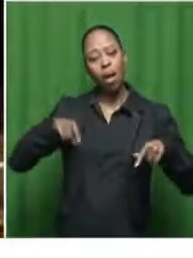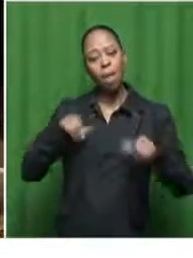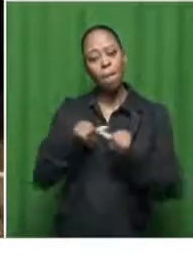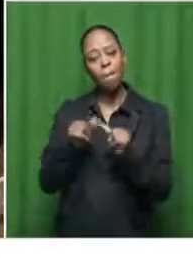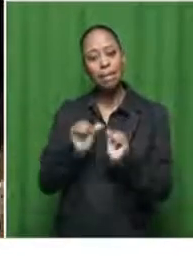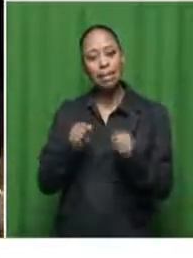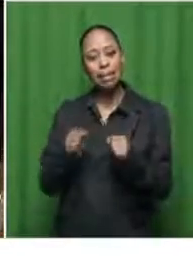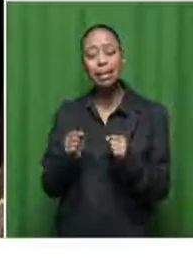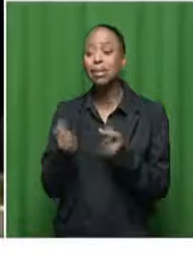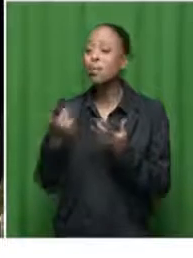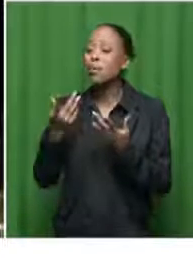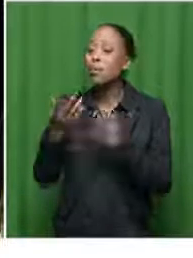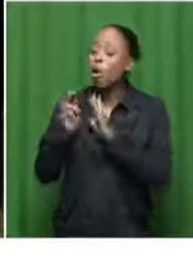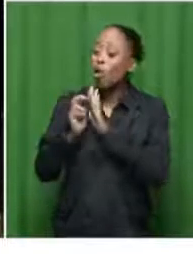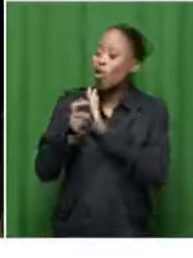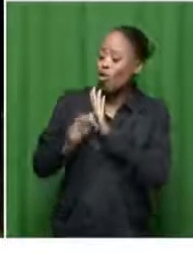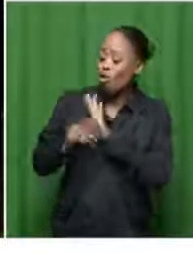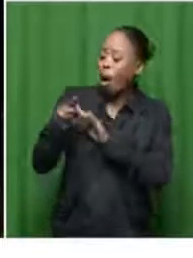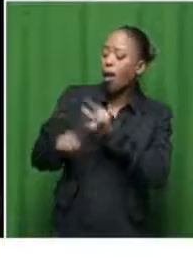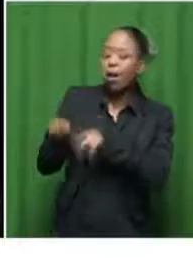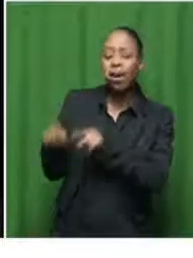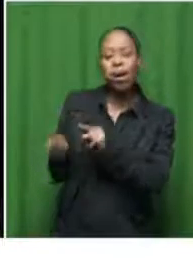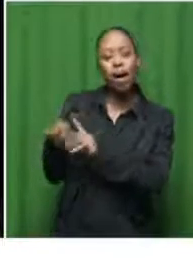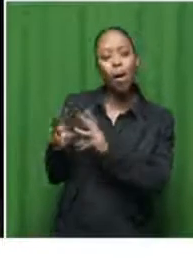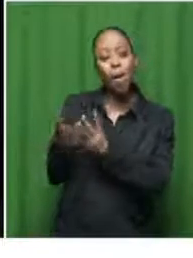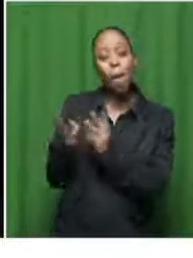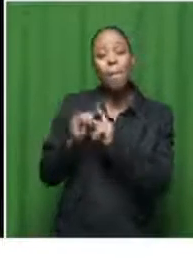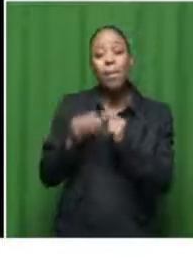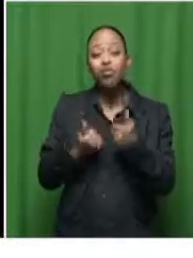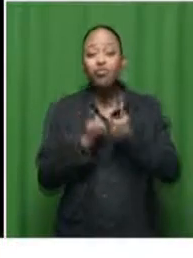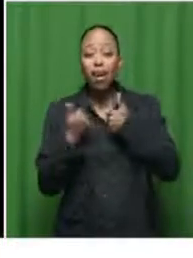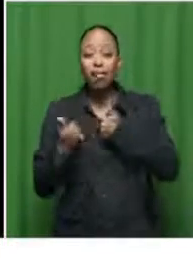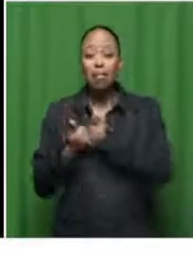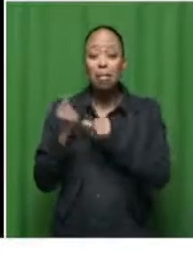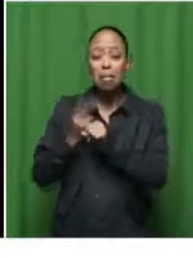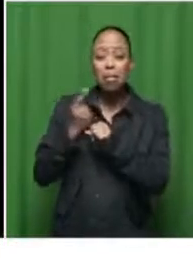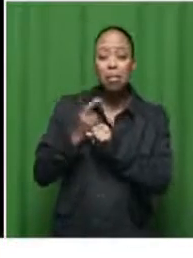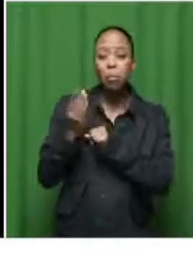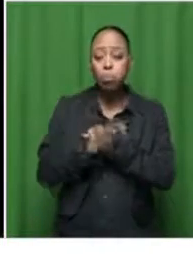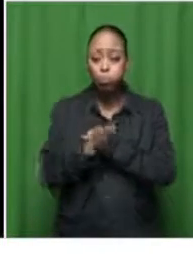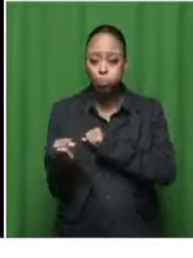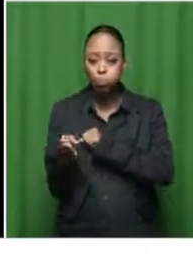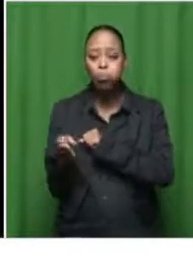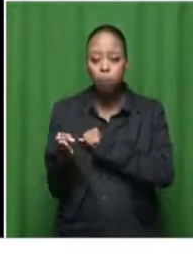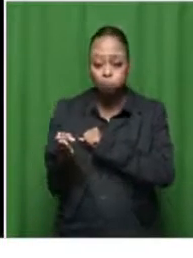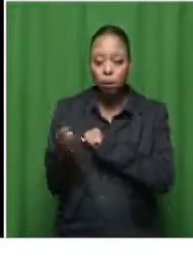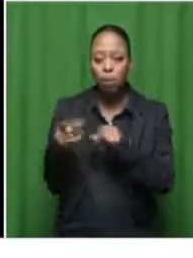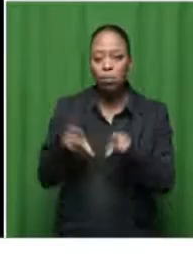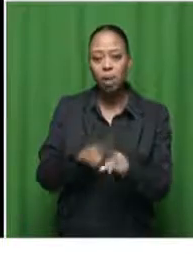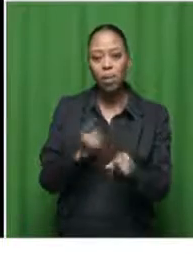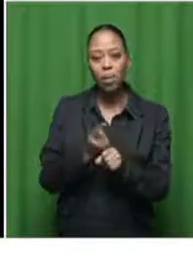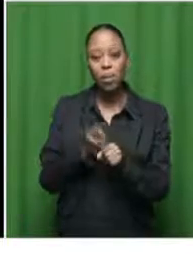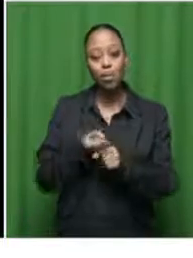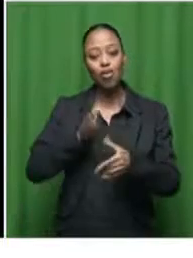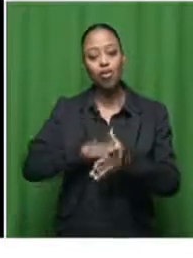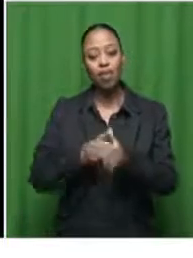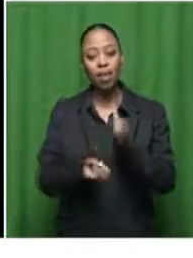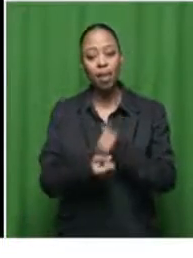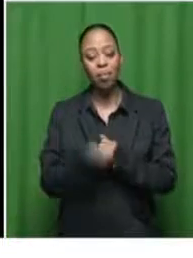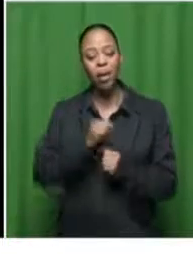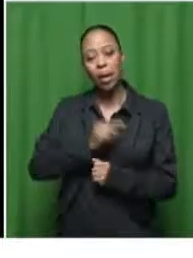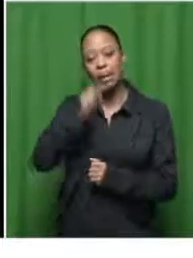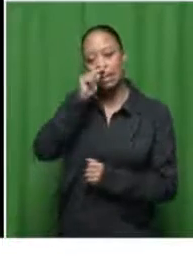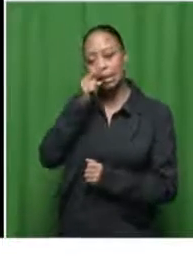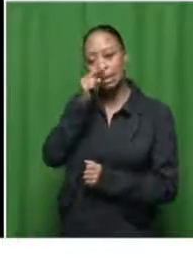practices all over the world but also I mean these challenges are always persistently there obviously driven by urbanization